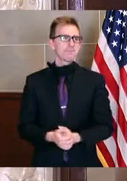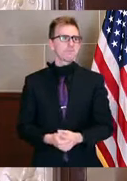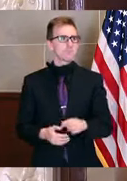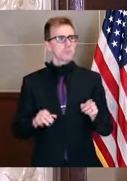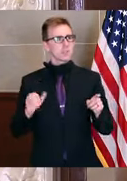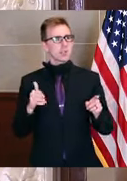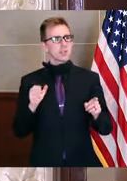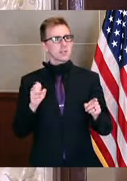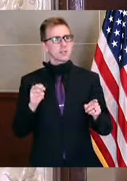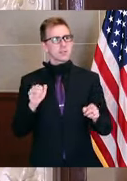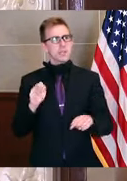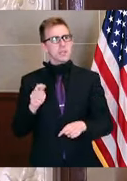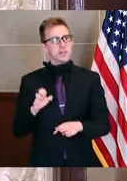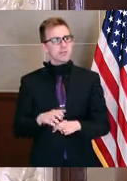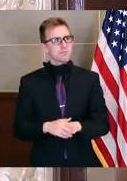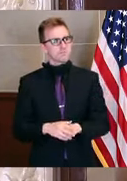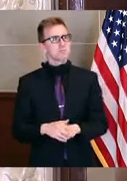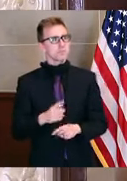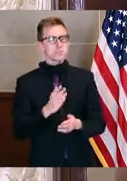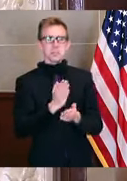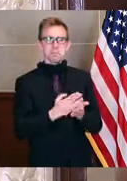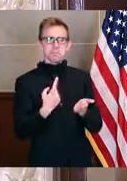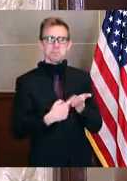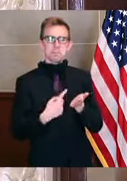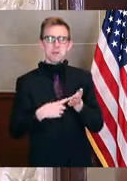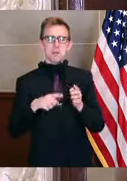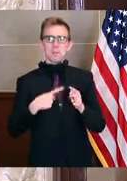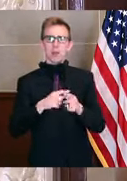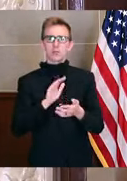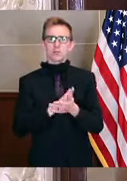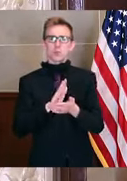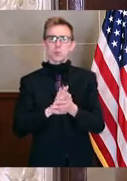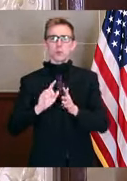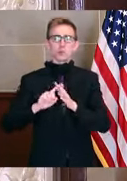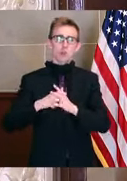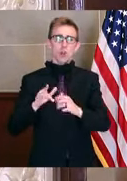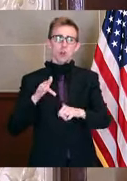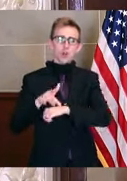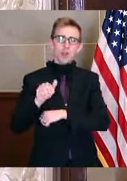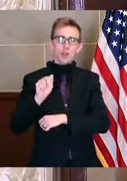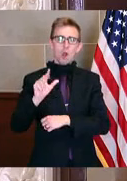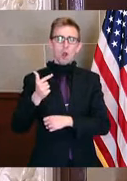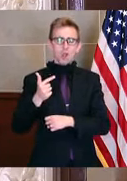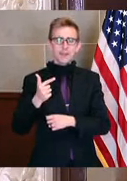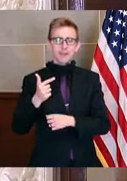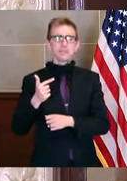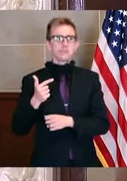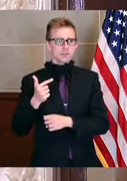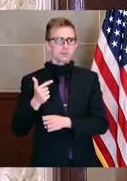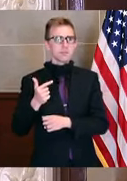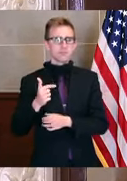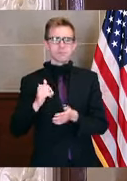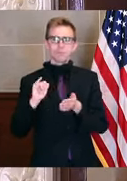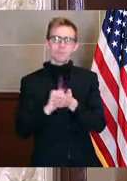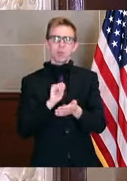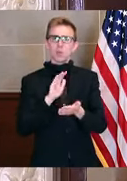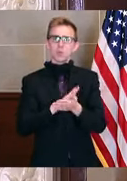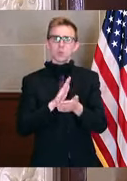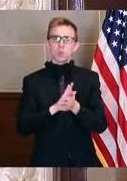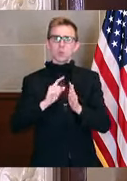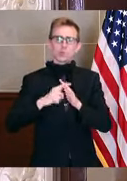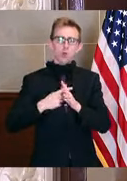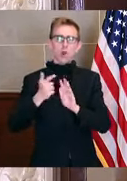There's been some conversation about schools possibly trying to start earlier in August, despite the, the school start